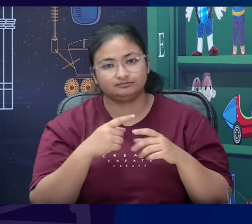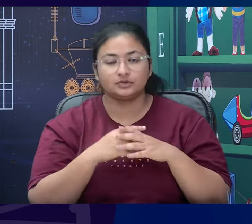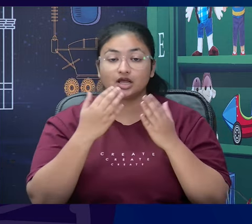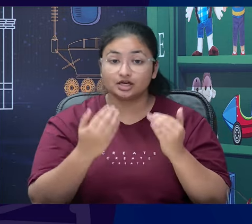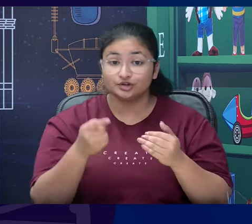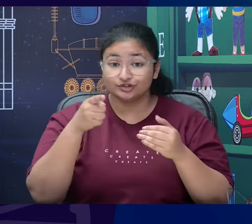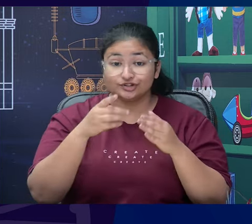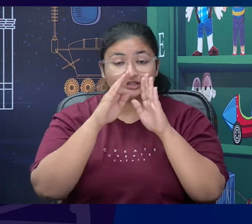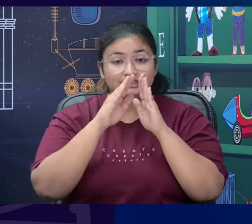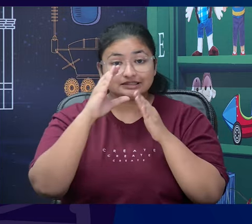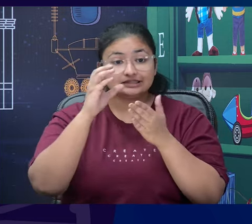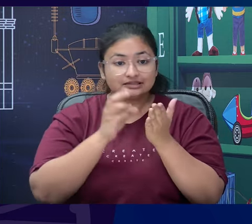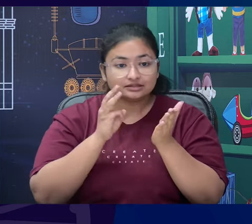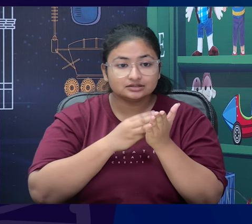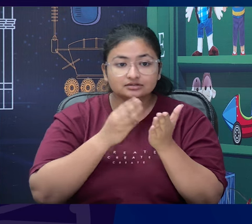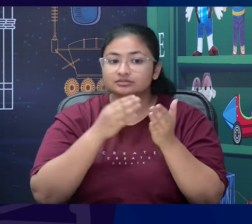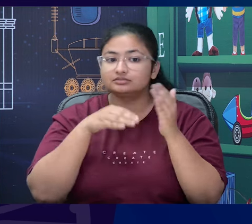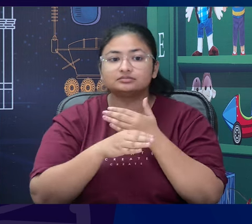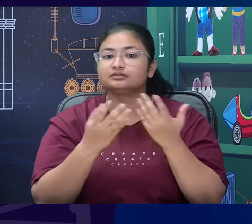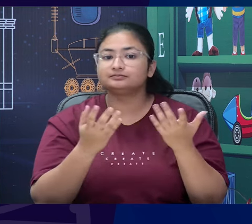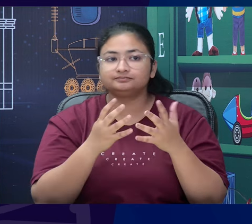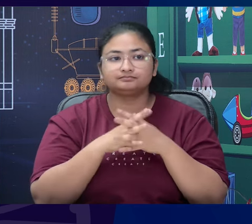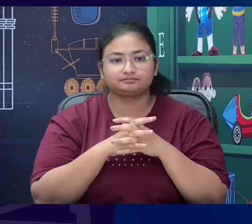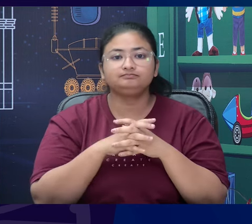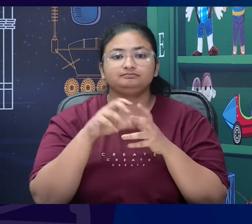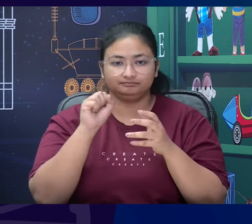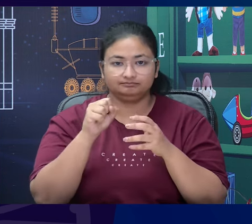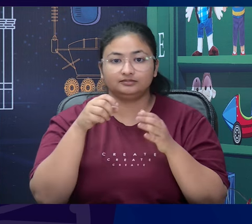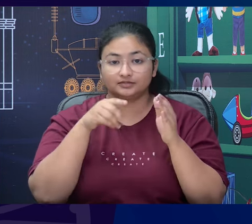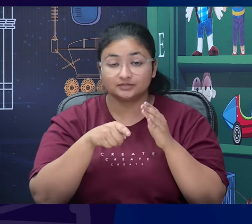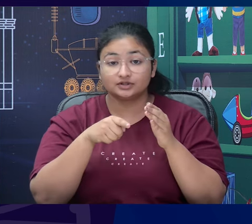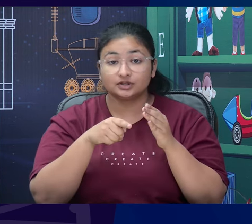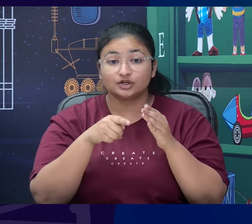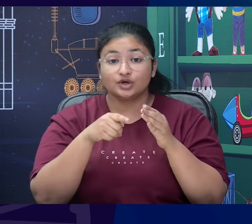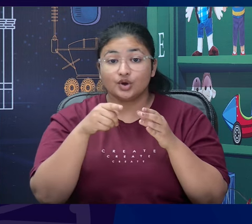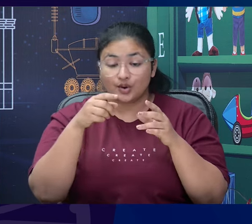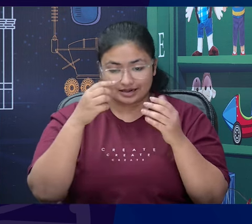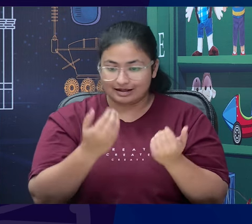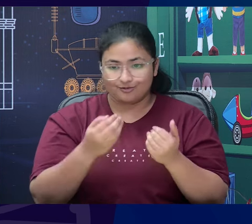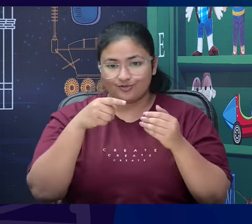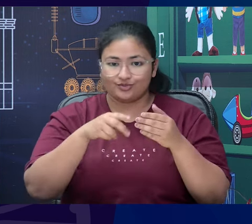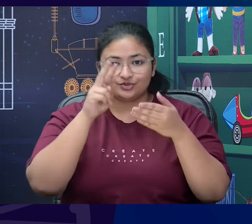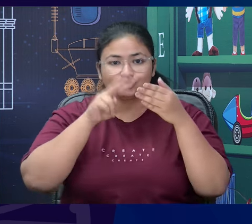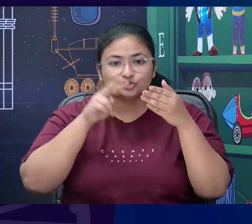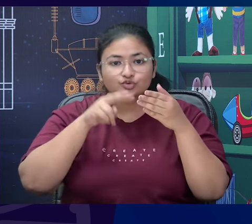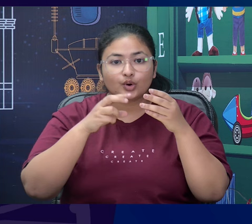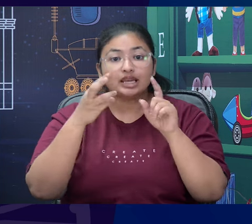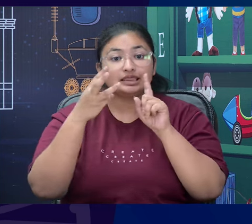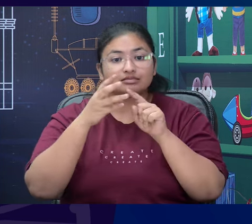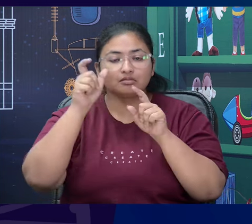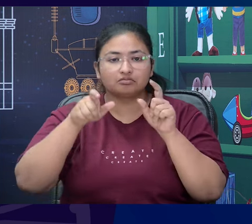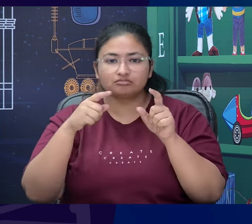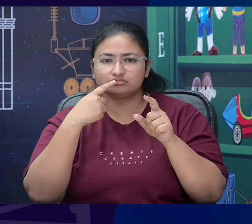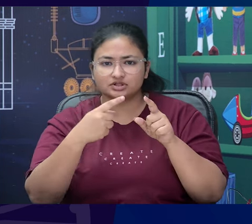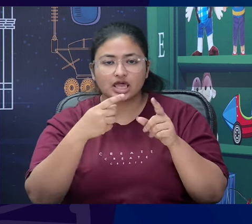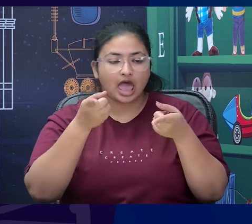this particular chapter would you like to discuss that ma'am. Yes, so it is told from the third person perspective which creates mystery and